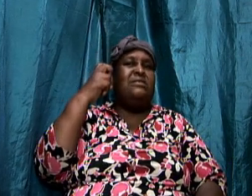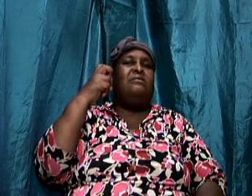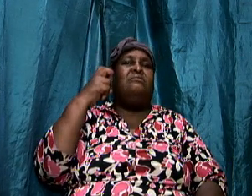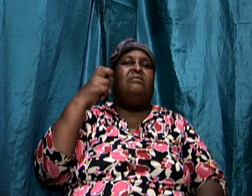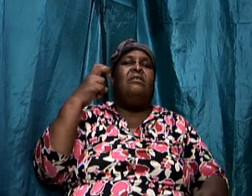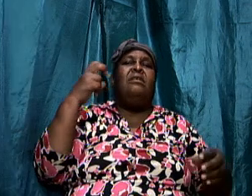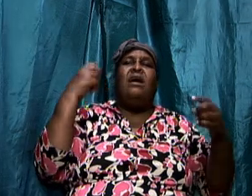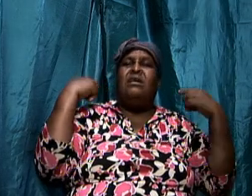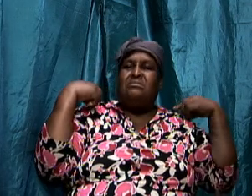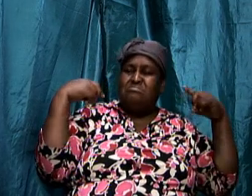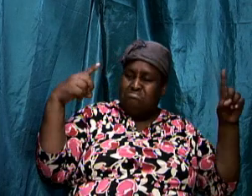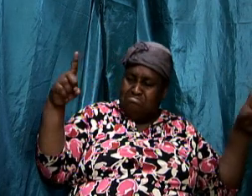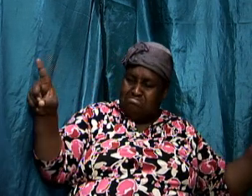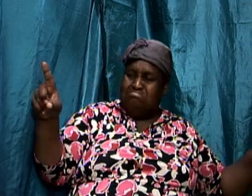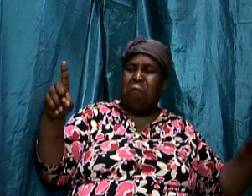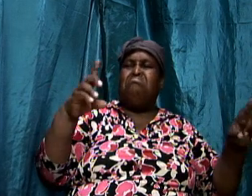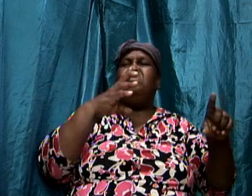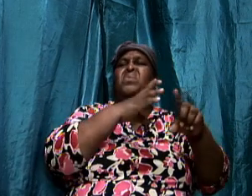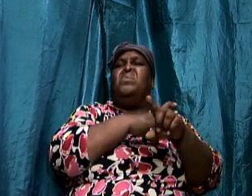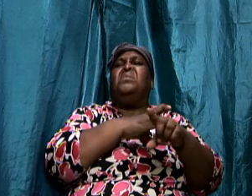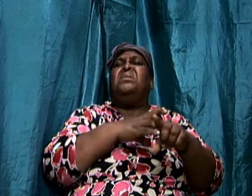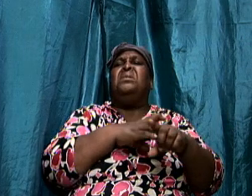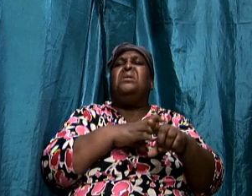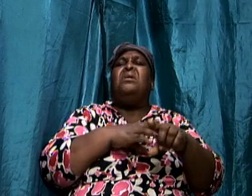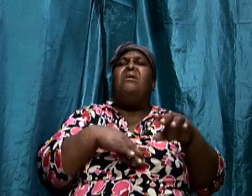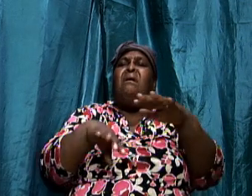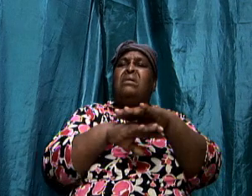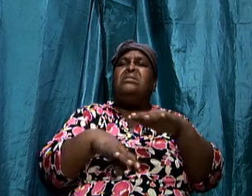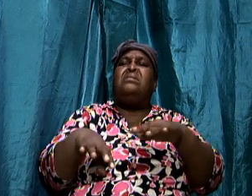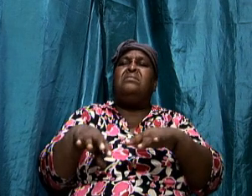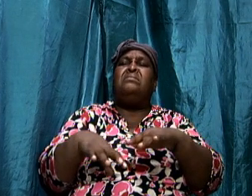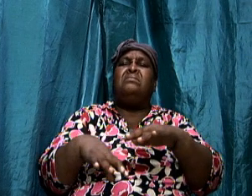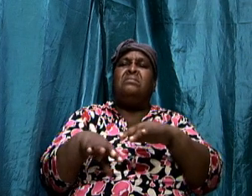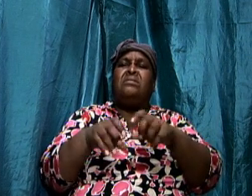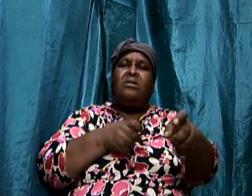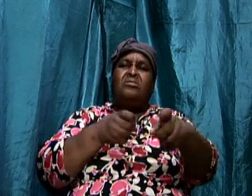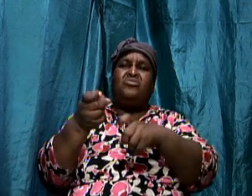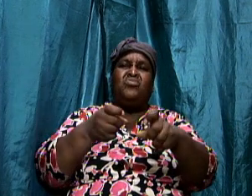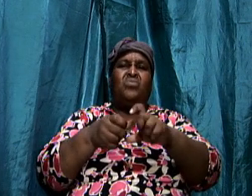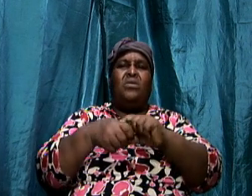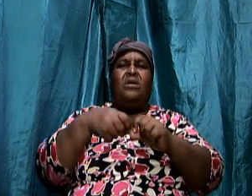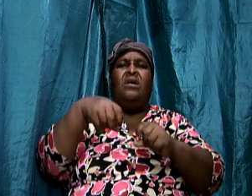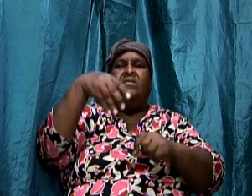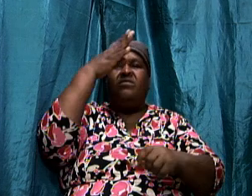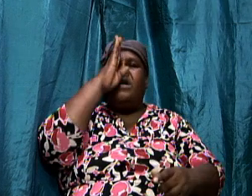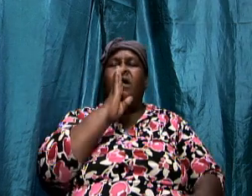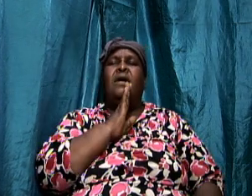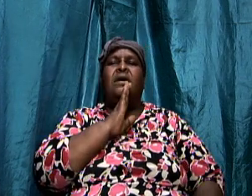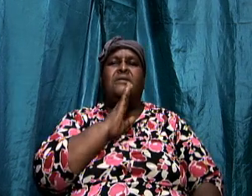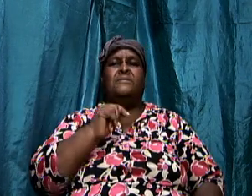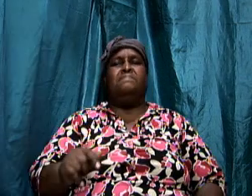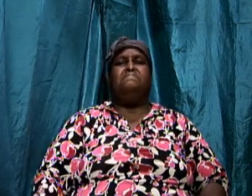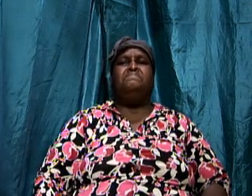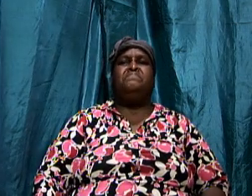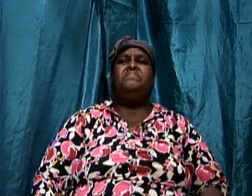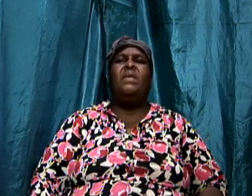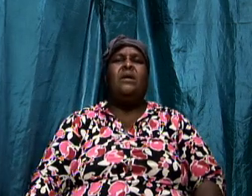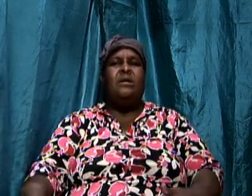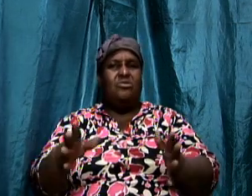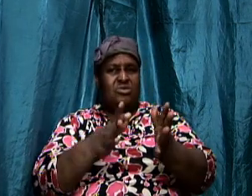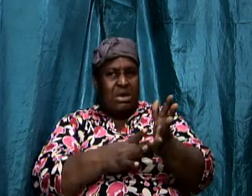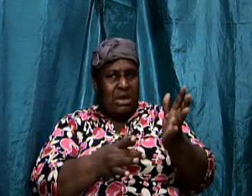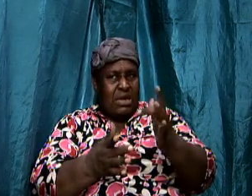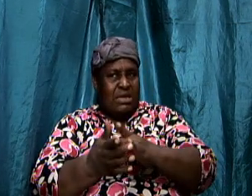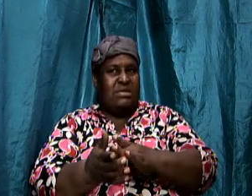demonic powers that had their thing going for them at that particular time jesus